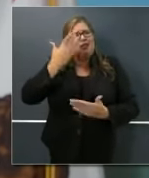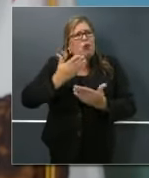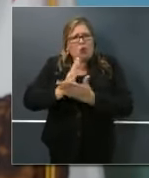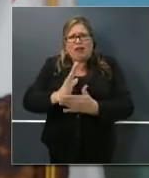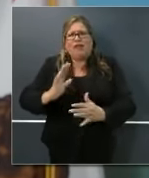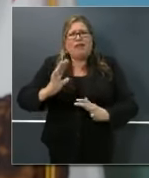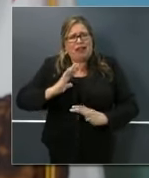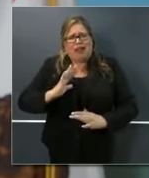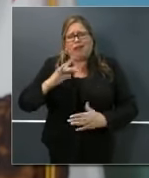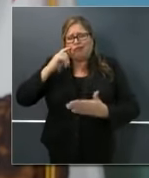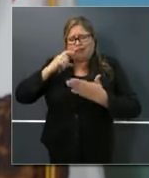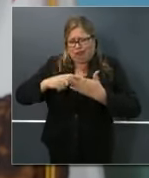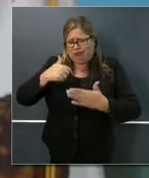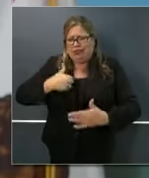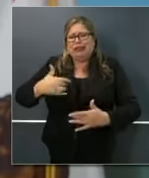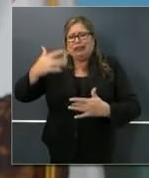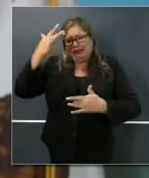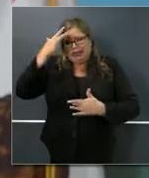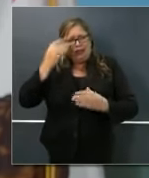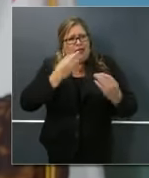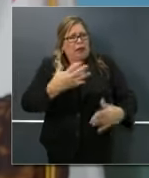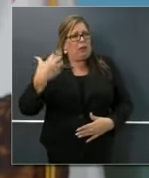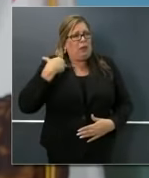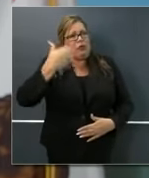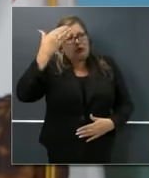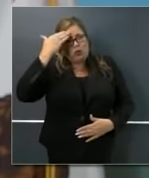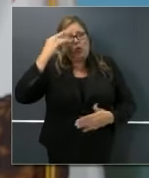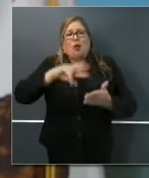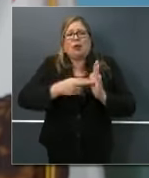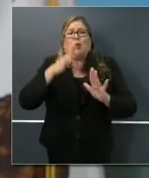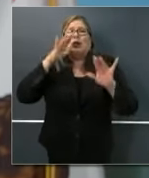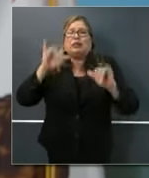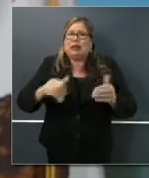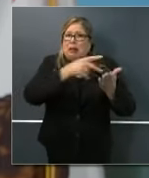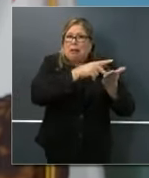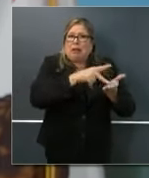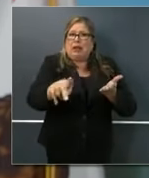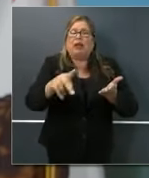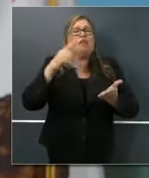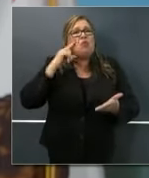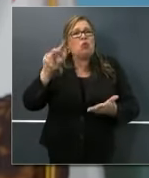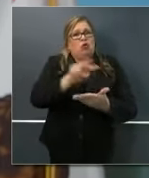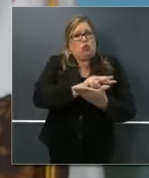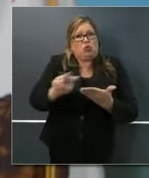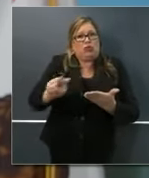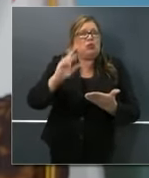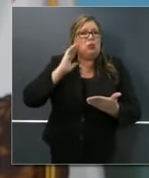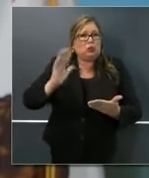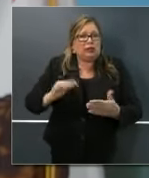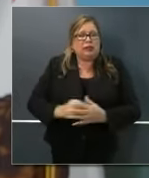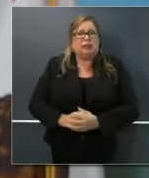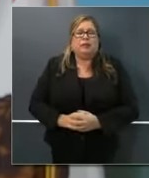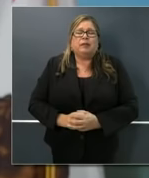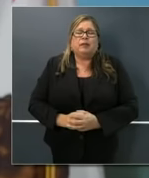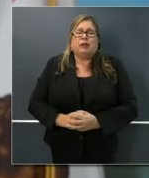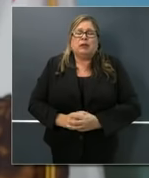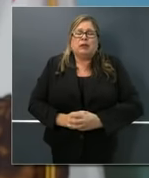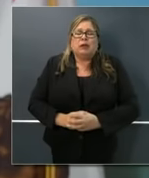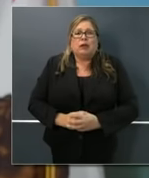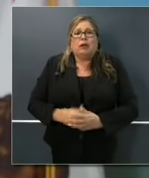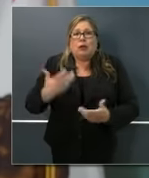know that you're going to get a supplemental paycheck for a minimum of two weeks. And so I want to just thank